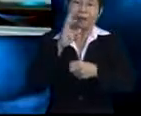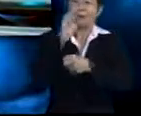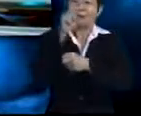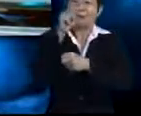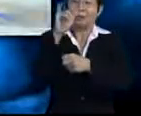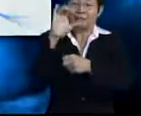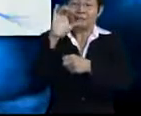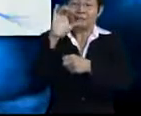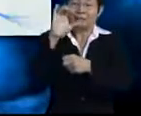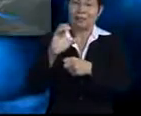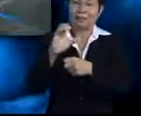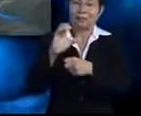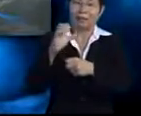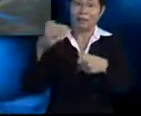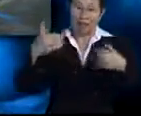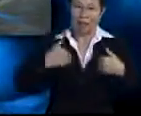the following functions.